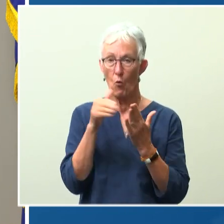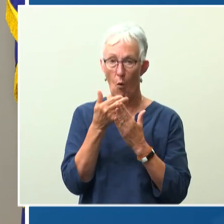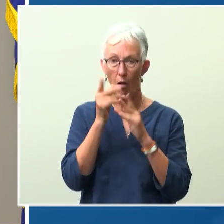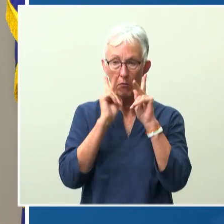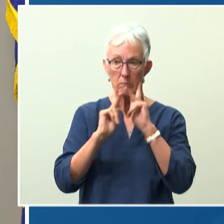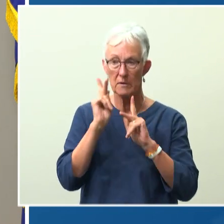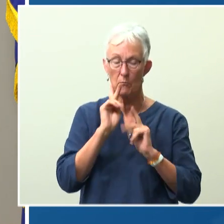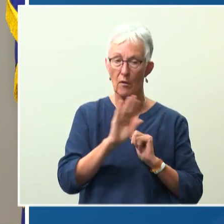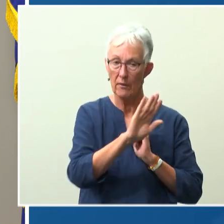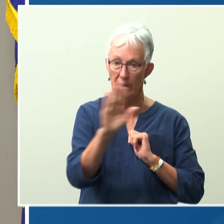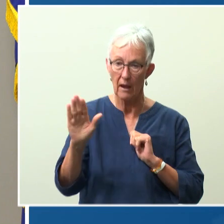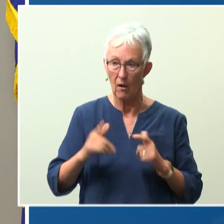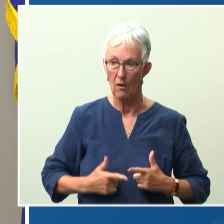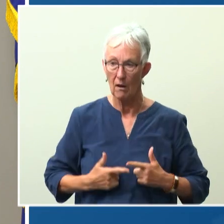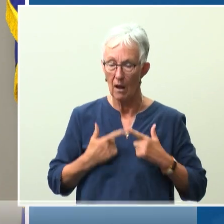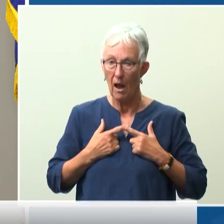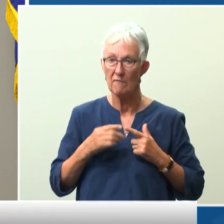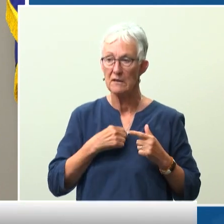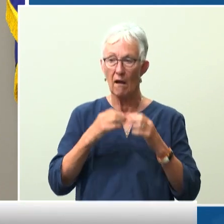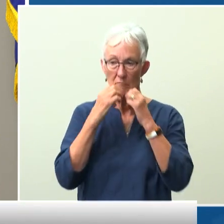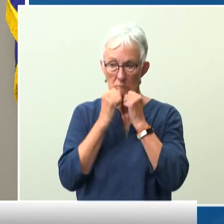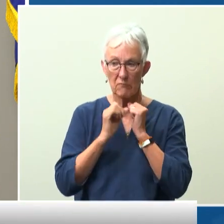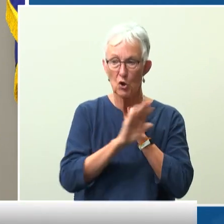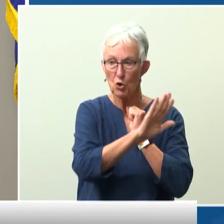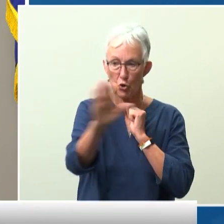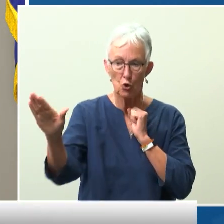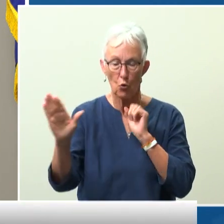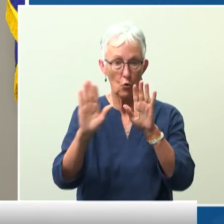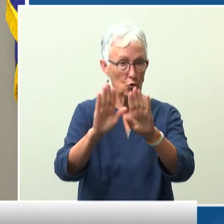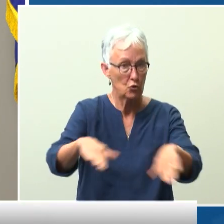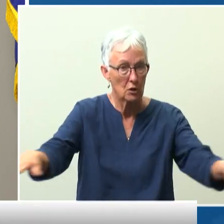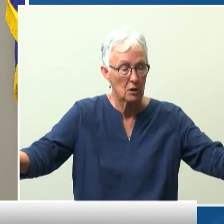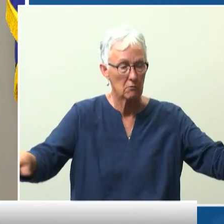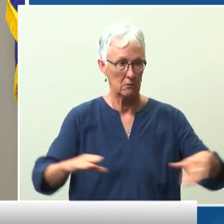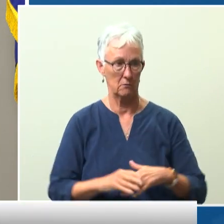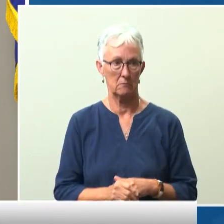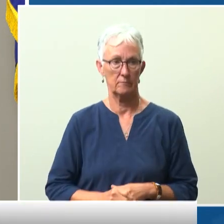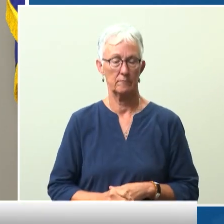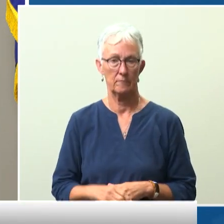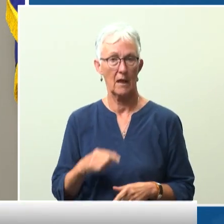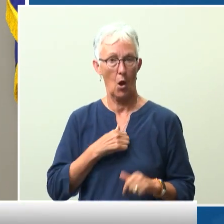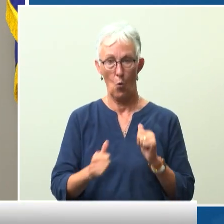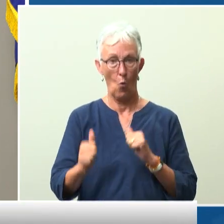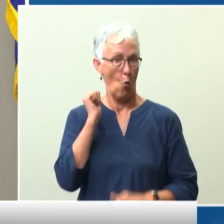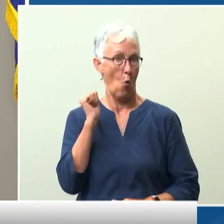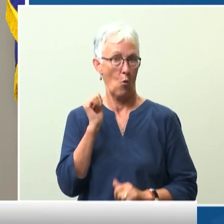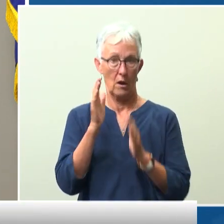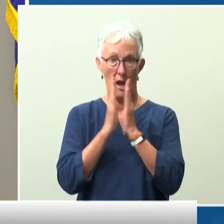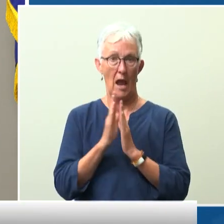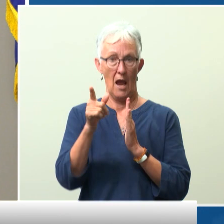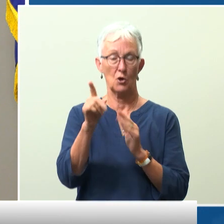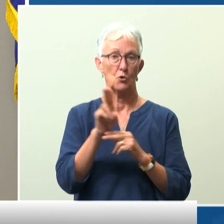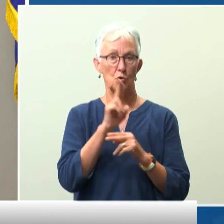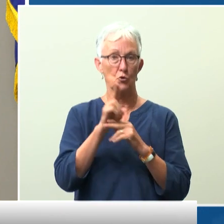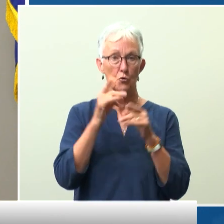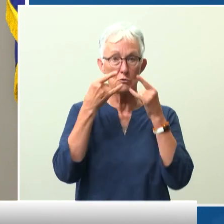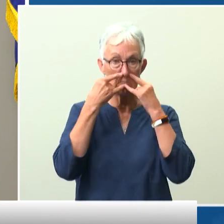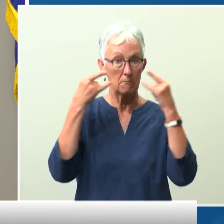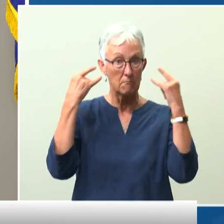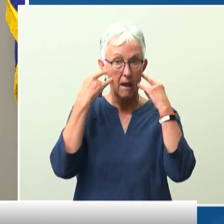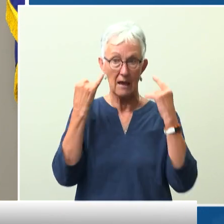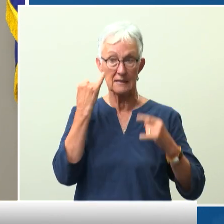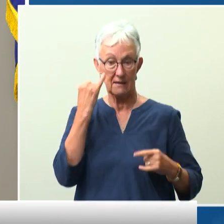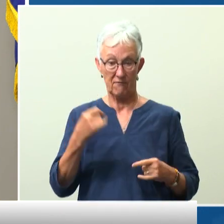ask you to put on a mask and get a vaccine if I didn't think it was absolutely necessary in order to halt this